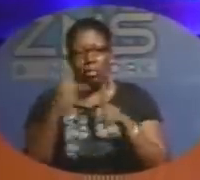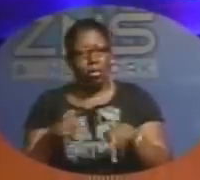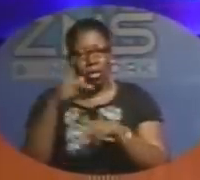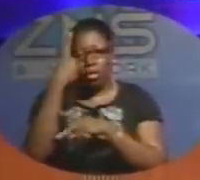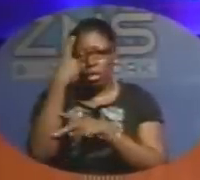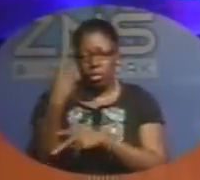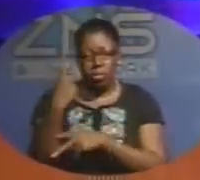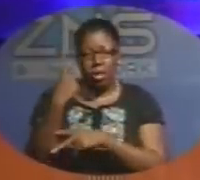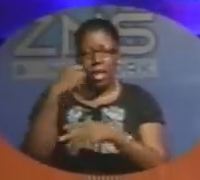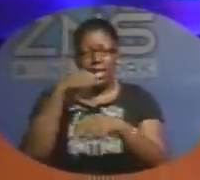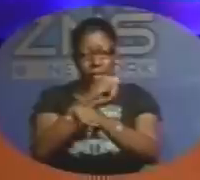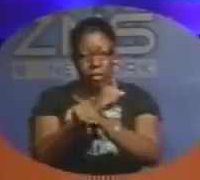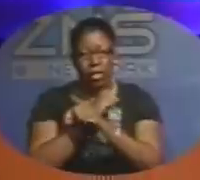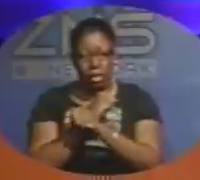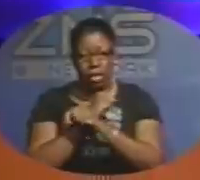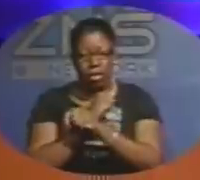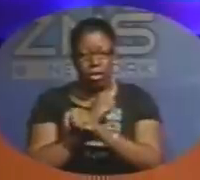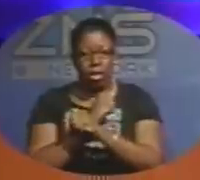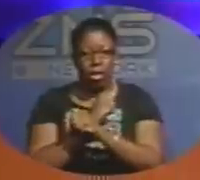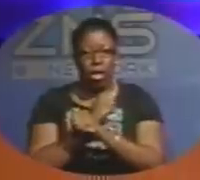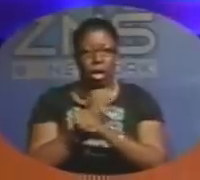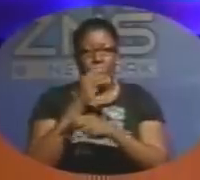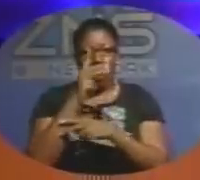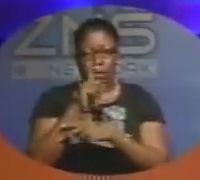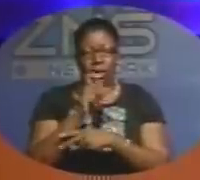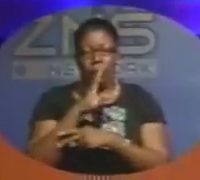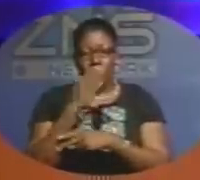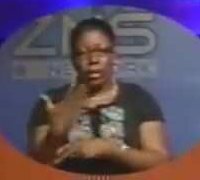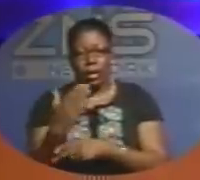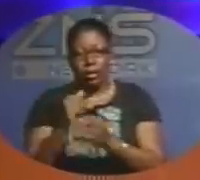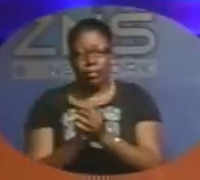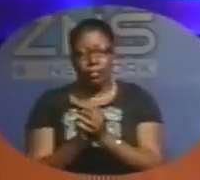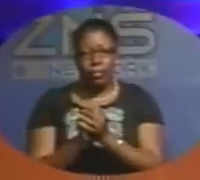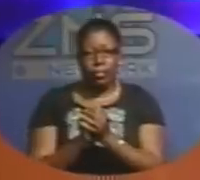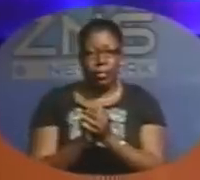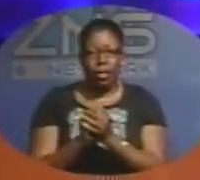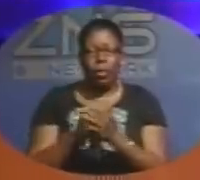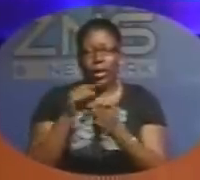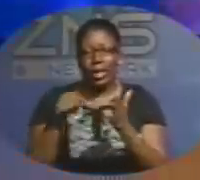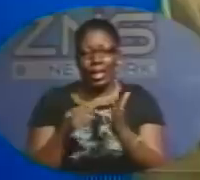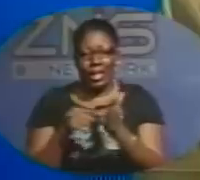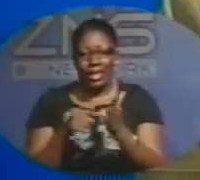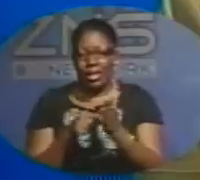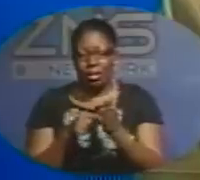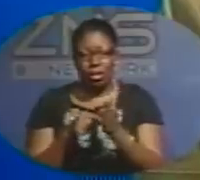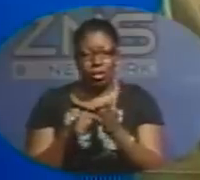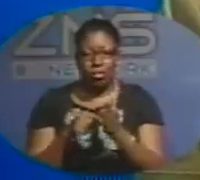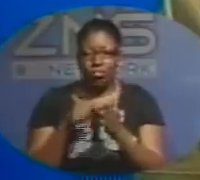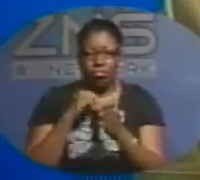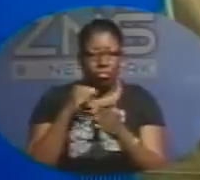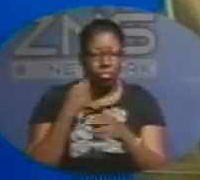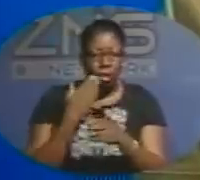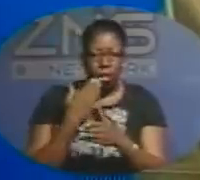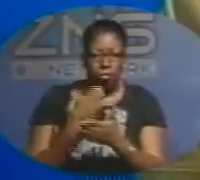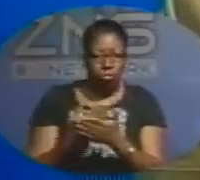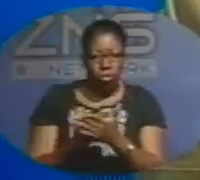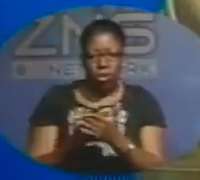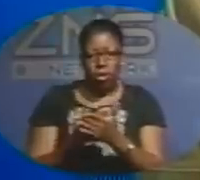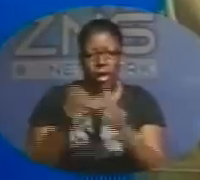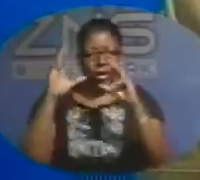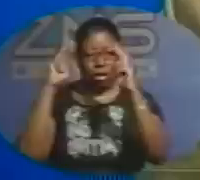police custody. Was that the case under these circumstances? Yes, and this is most unfortunate because as the Commissioner